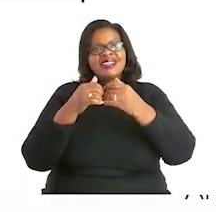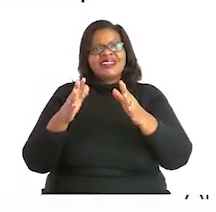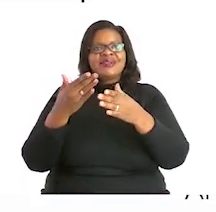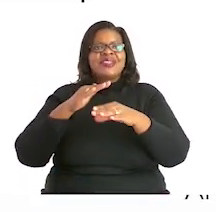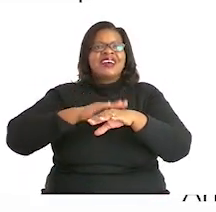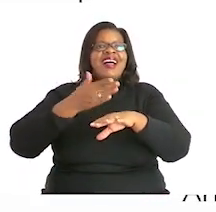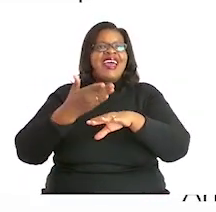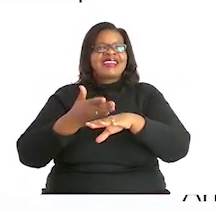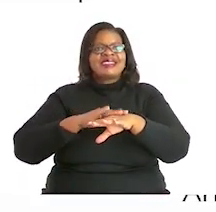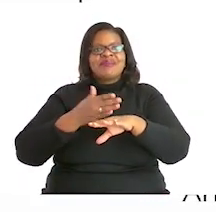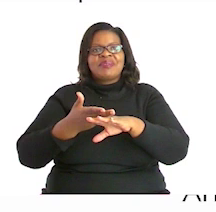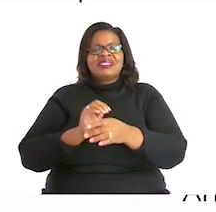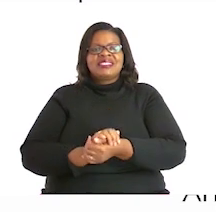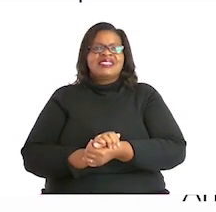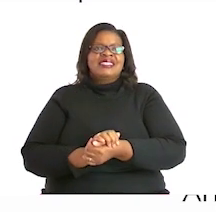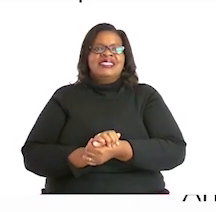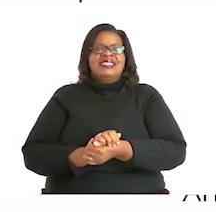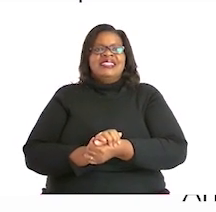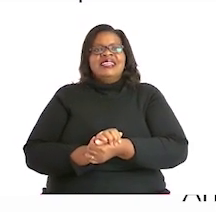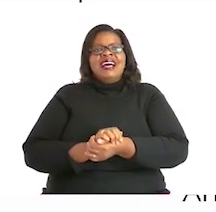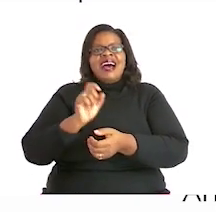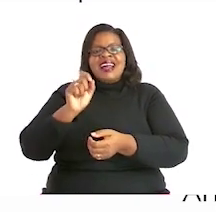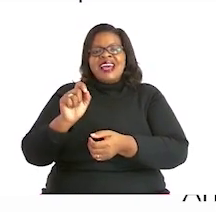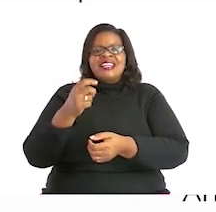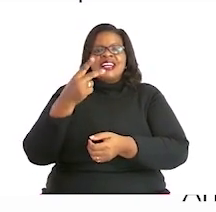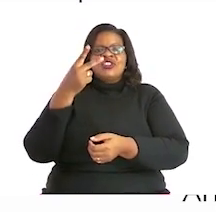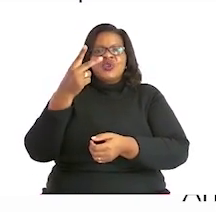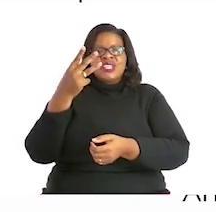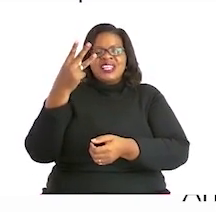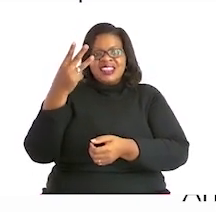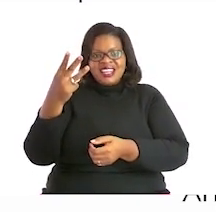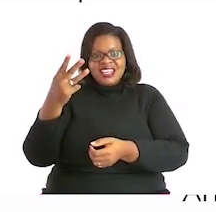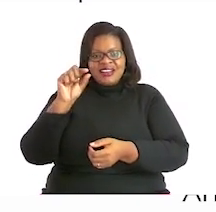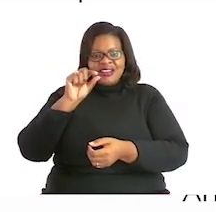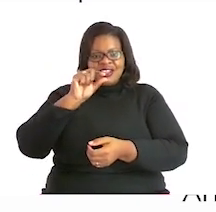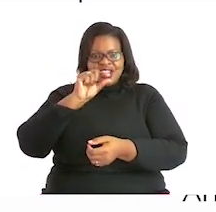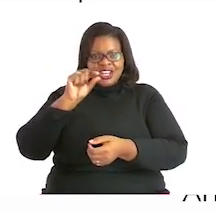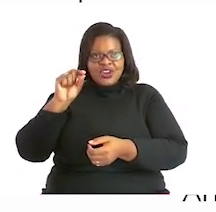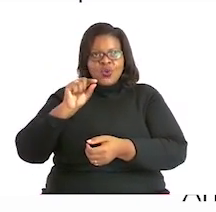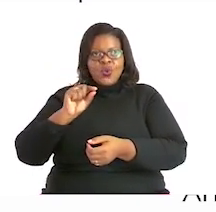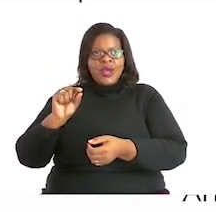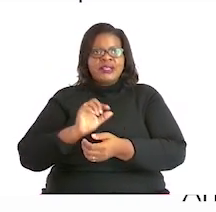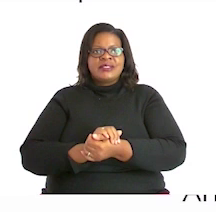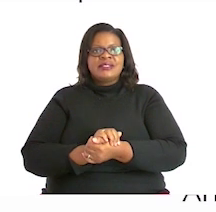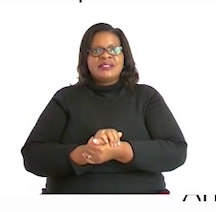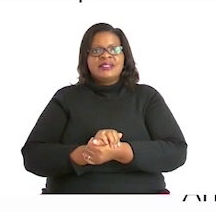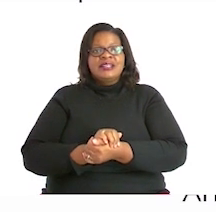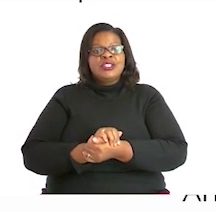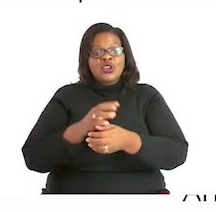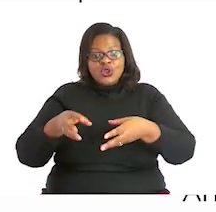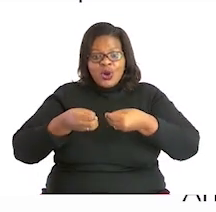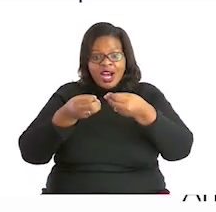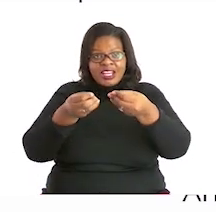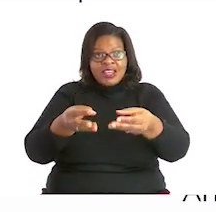Let's look at our first examples. Write 23 in words. So, there they give you the number